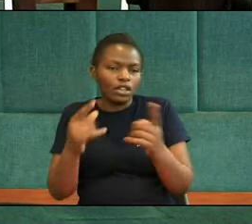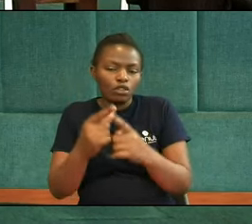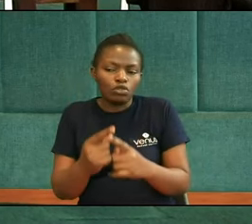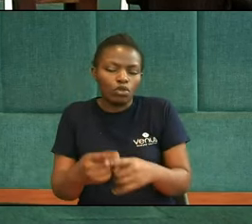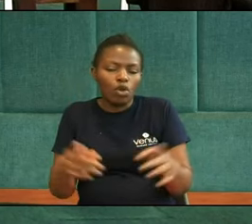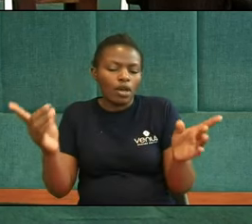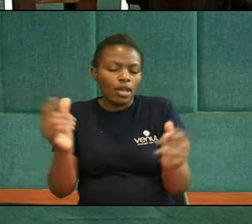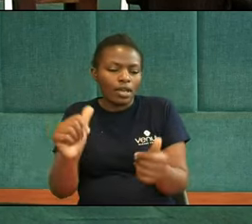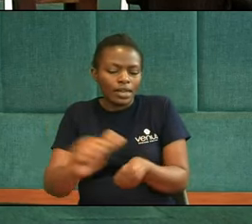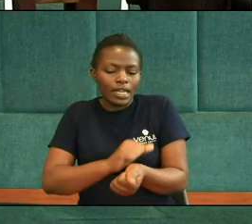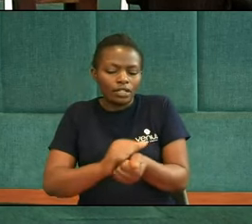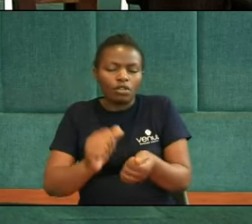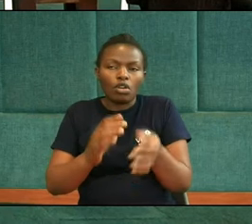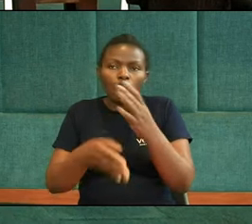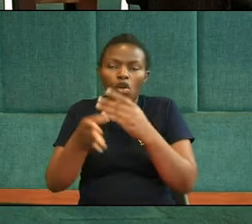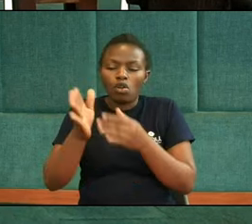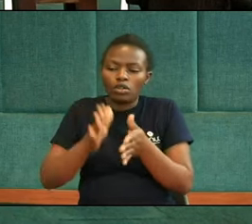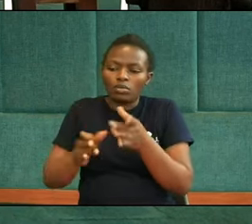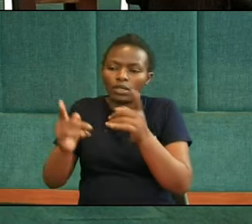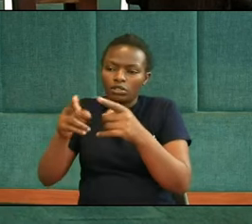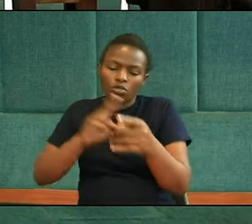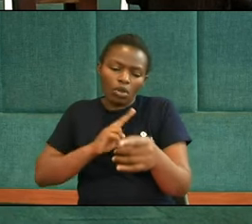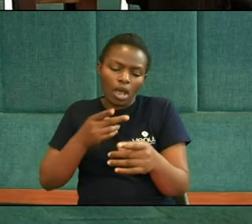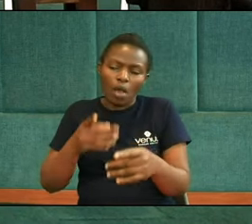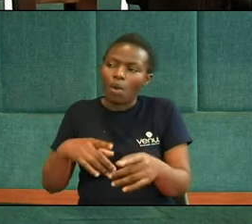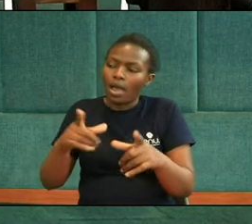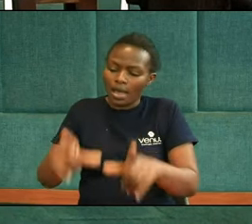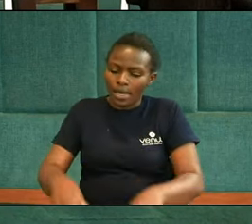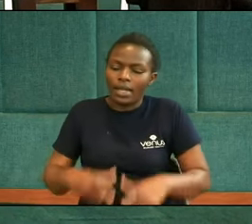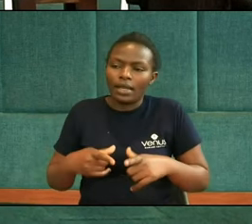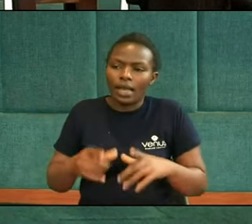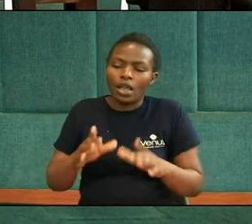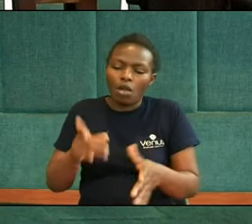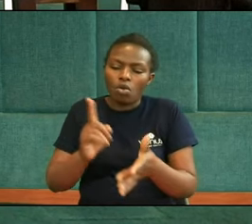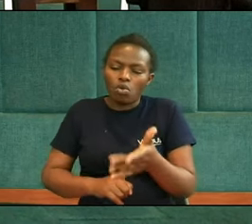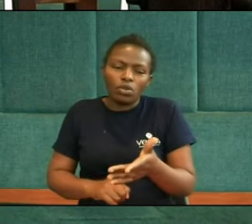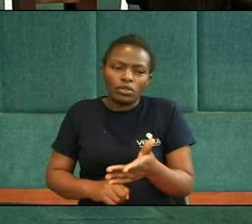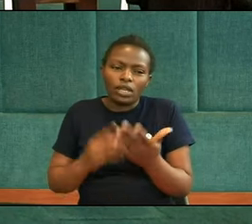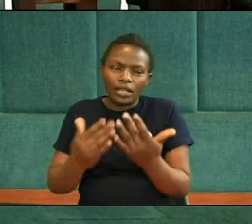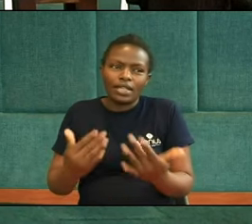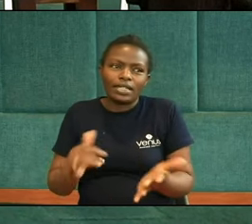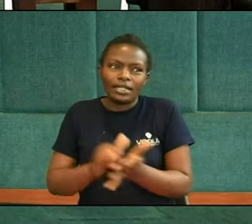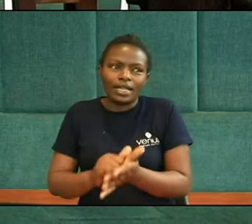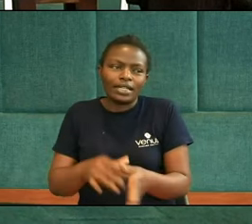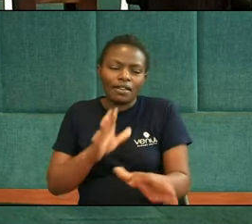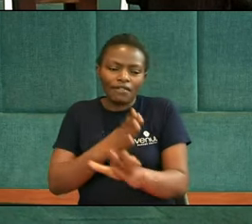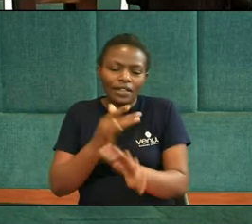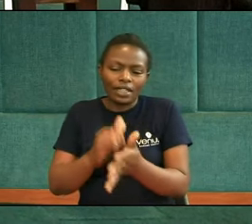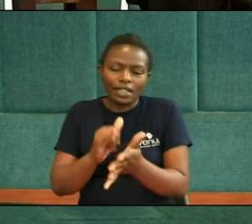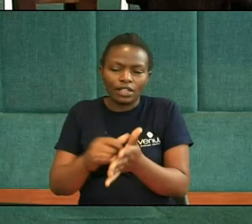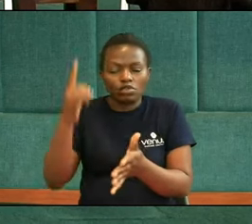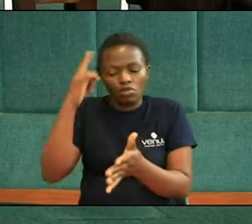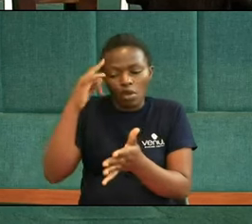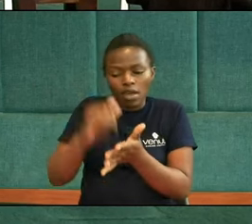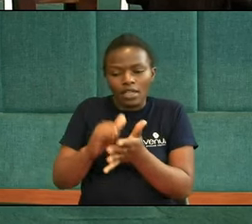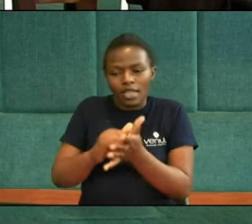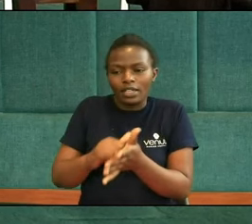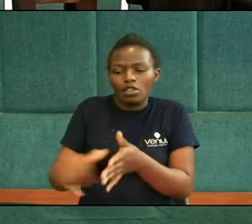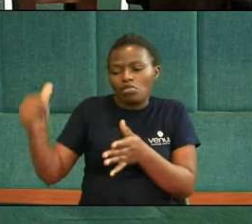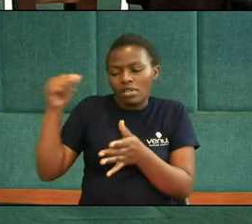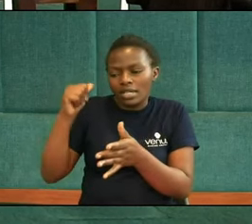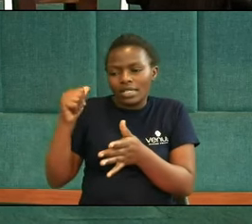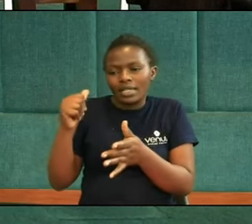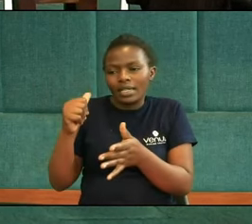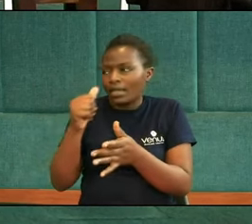our life What kind of counterfeits have you encountered? How did you recognize them to the counterfeits? And how did you resist them?